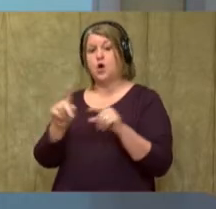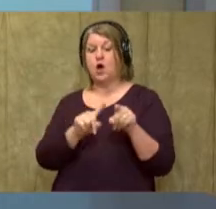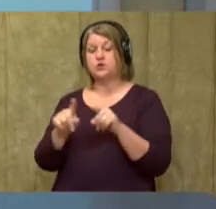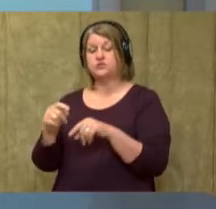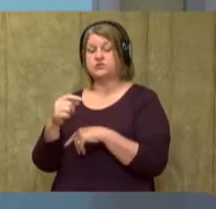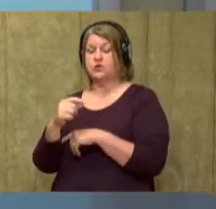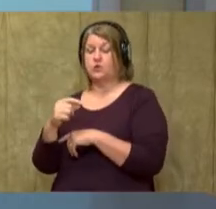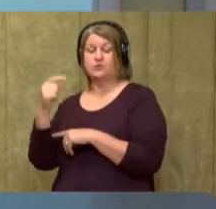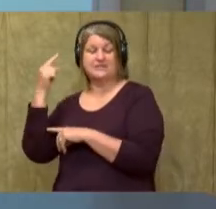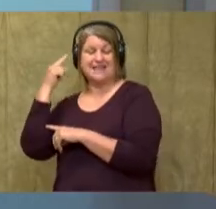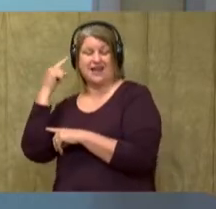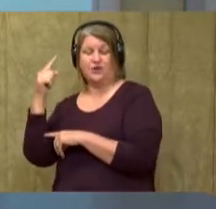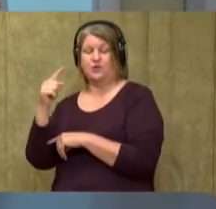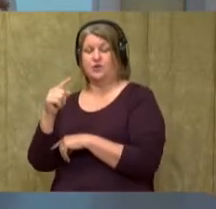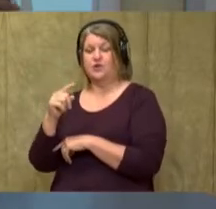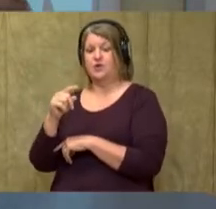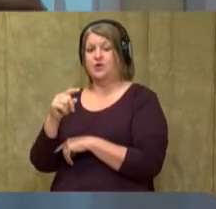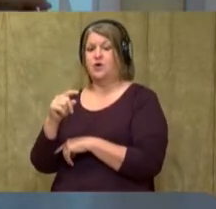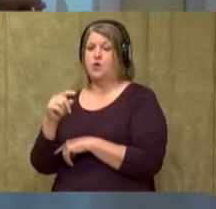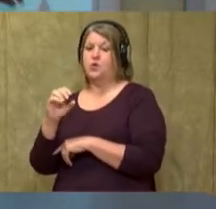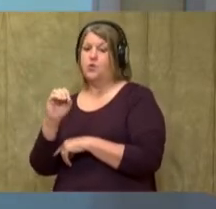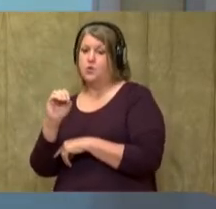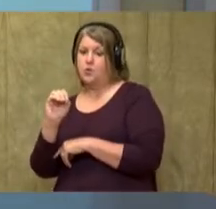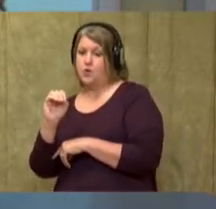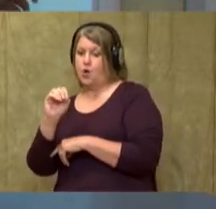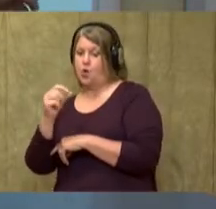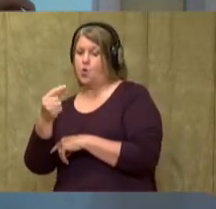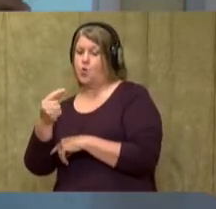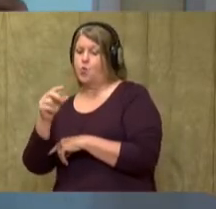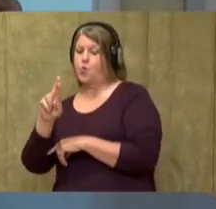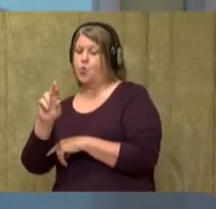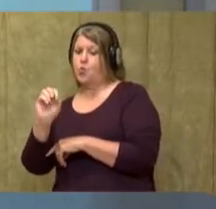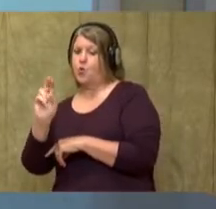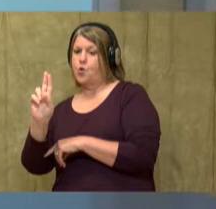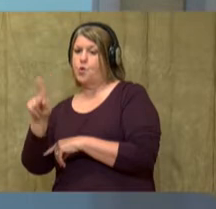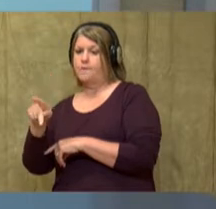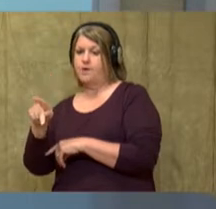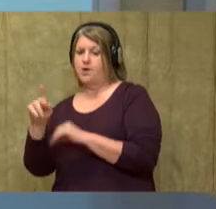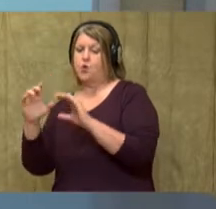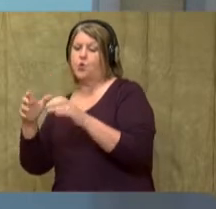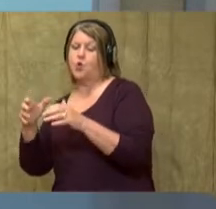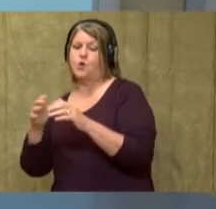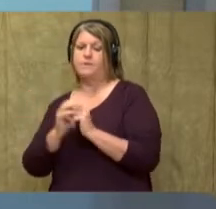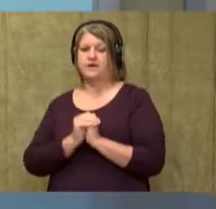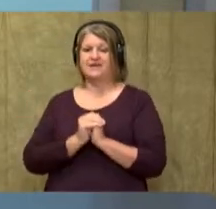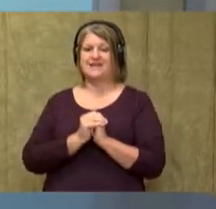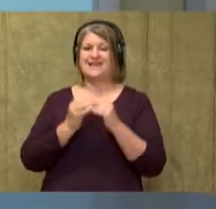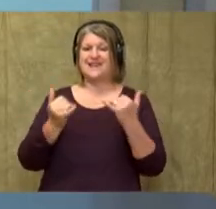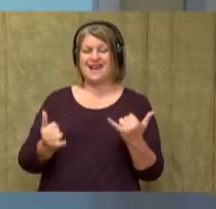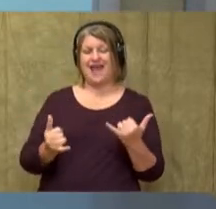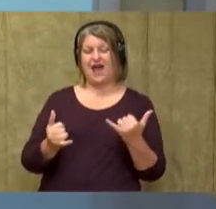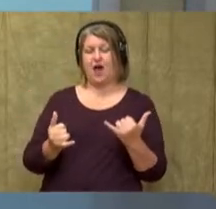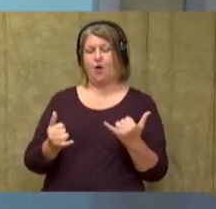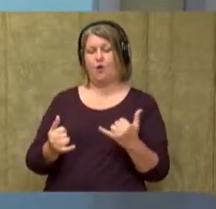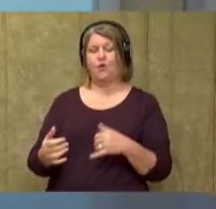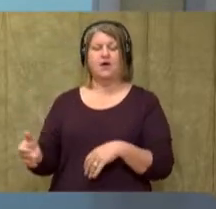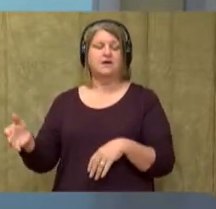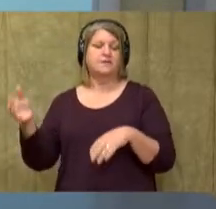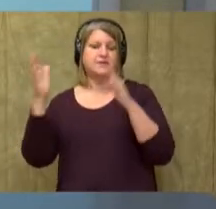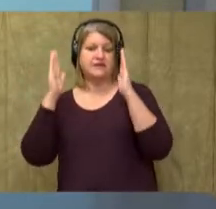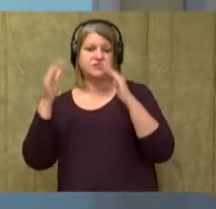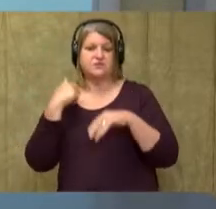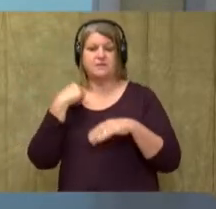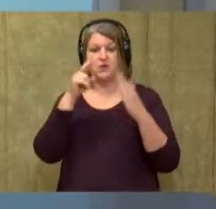says oo. Group. Group. Now, listen to me read those words.